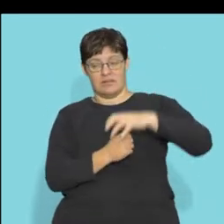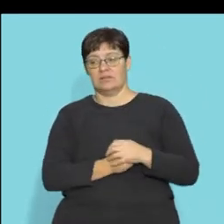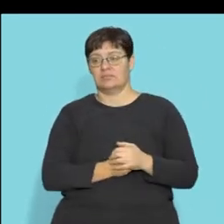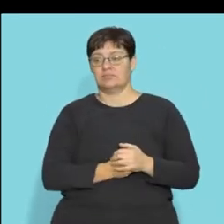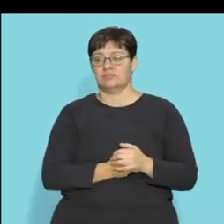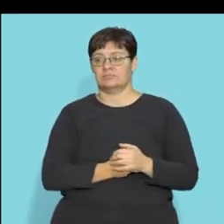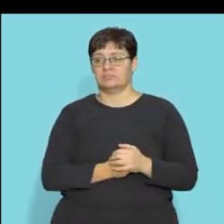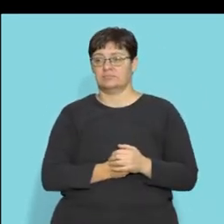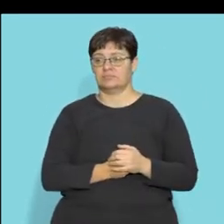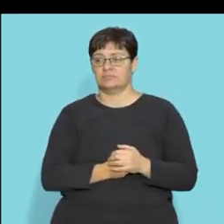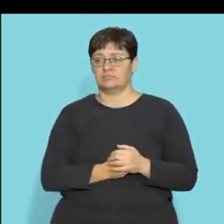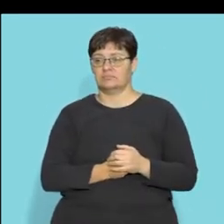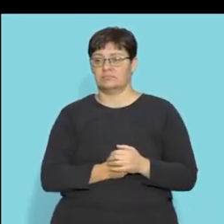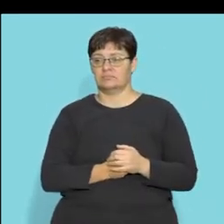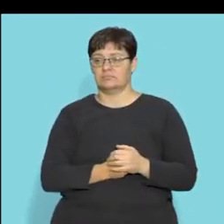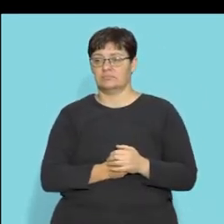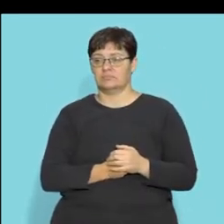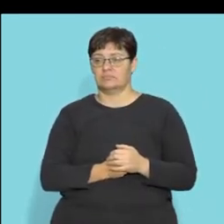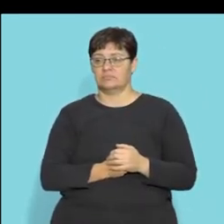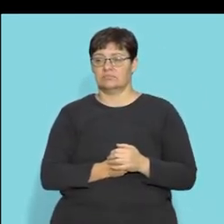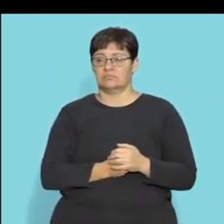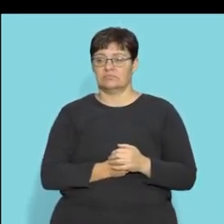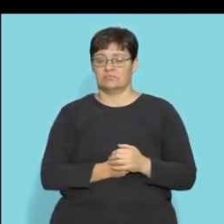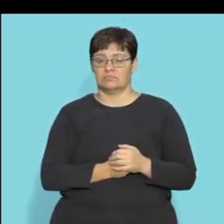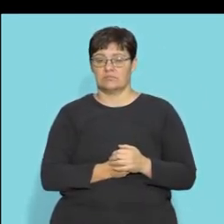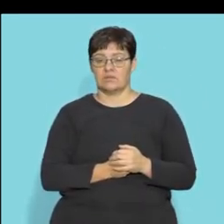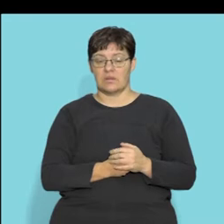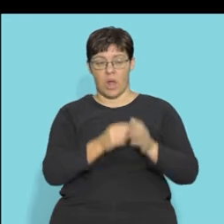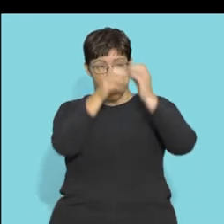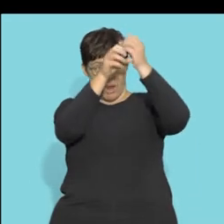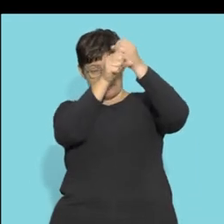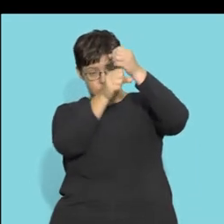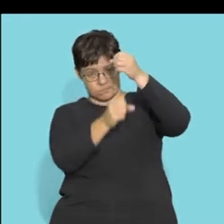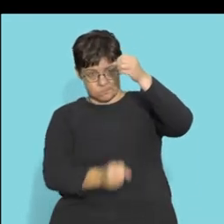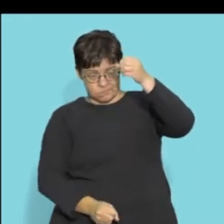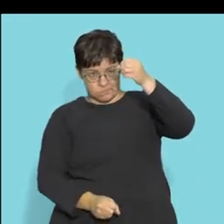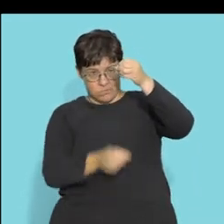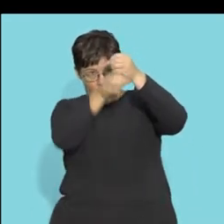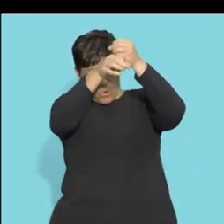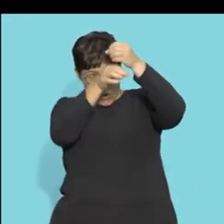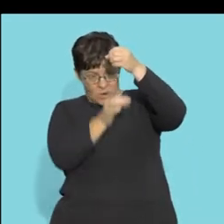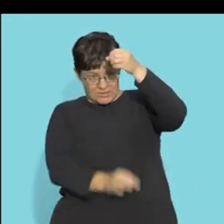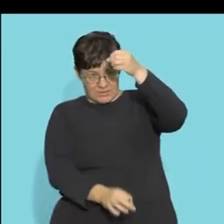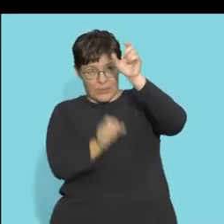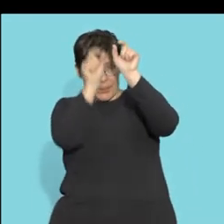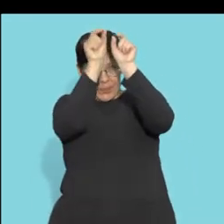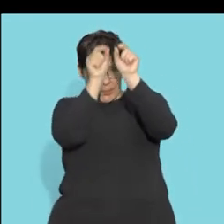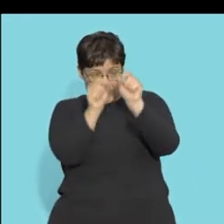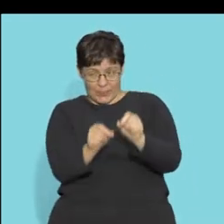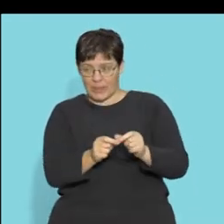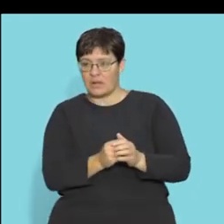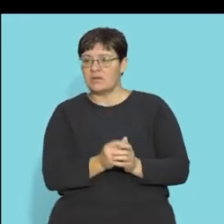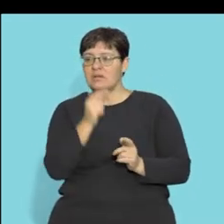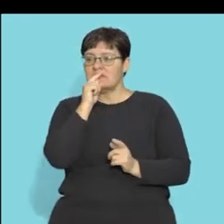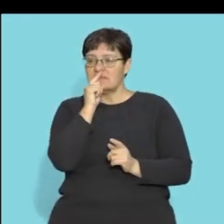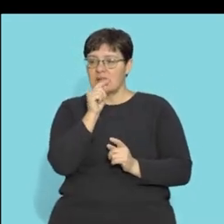brain. Right. And now we have our spinal cord going down here. And you can see